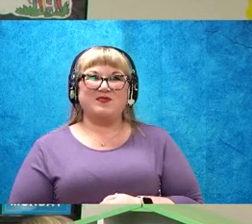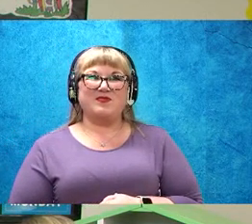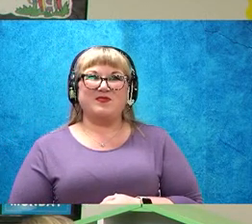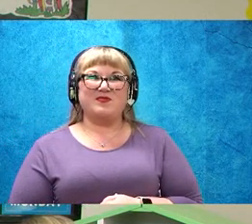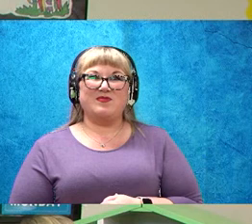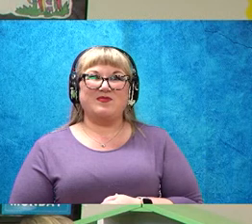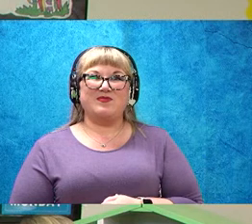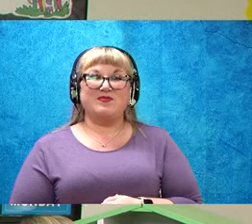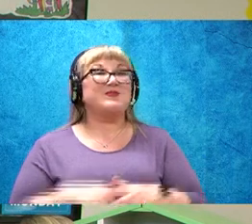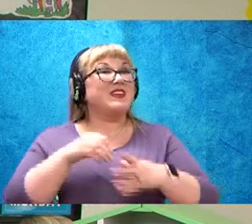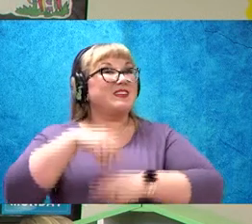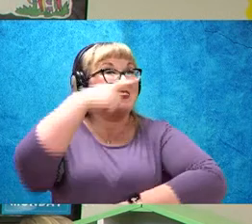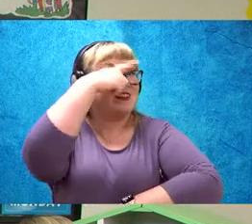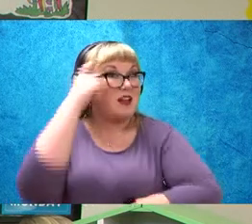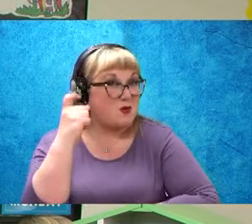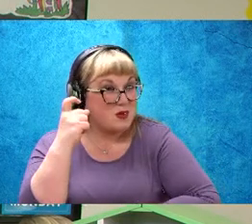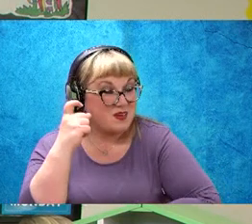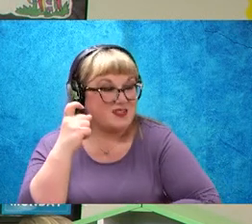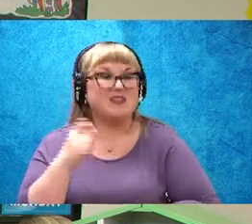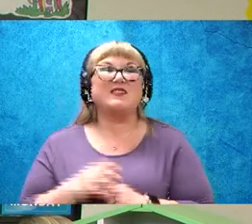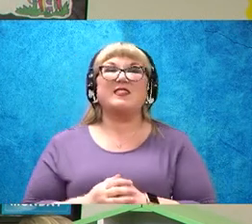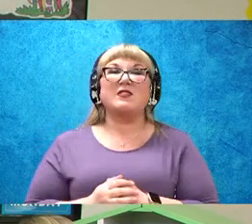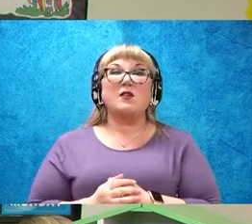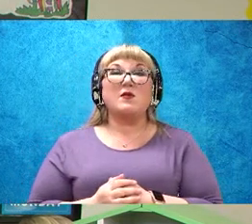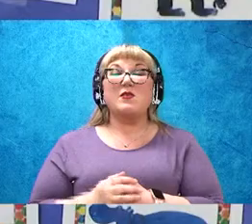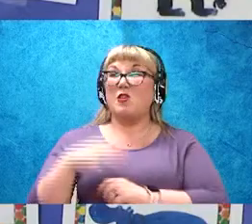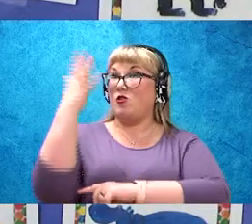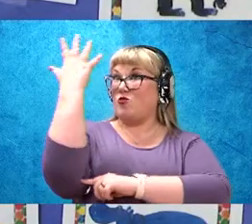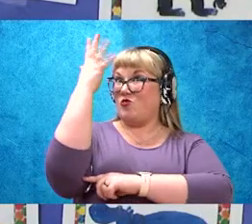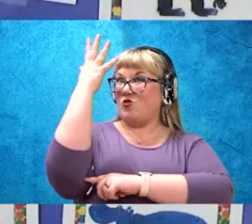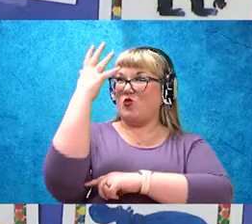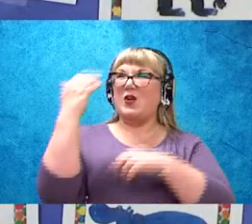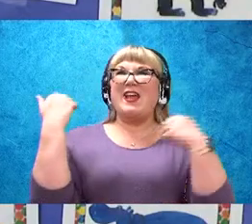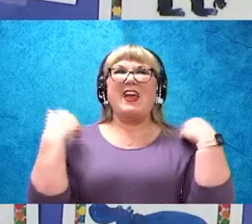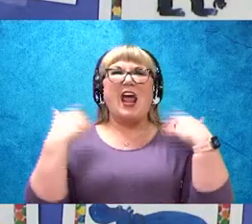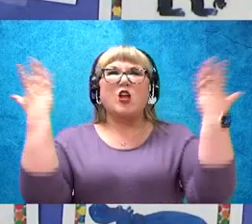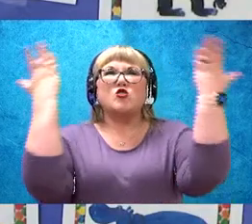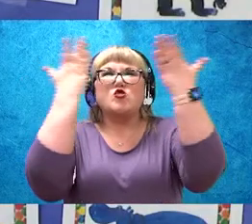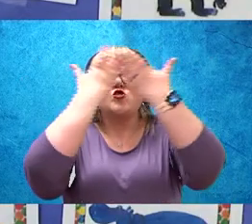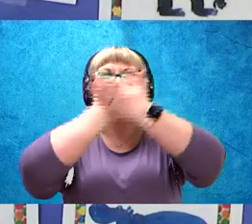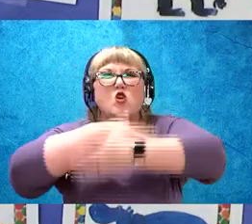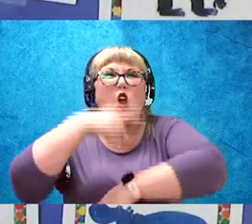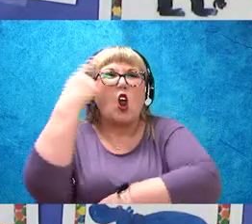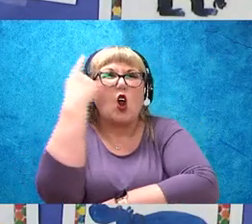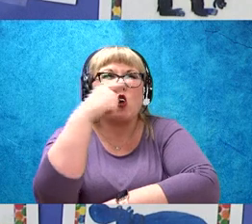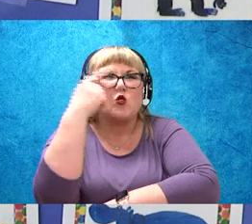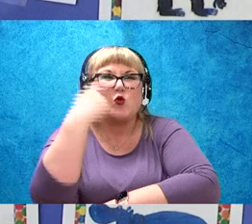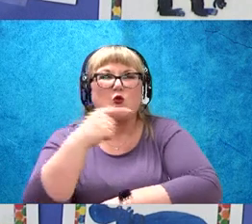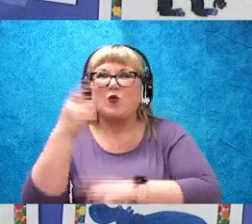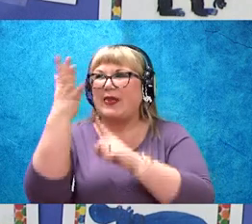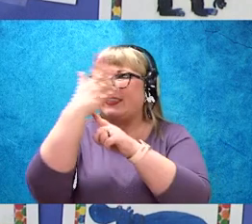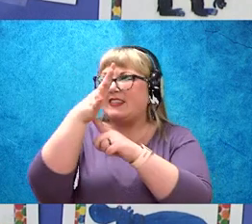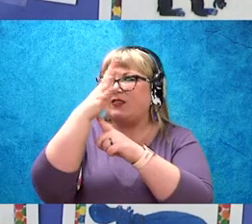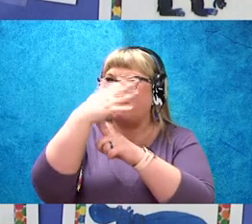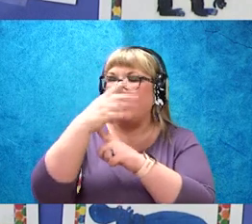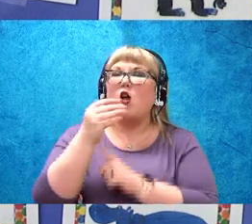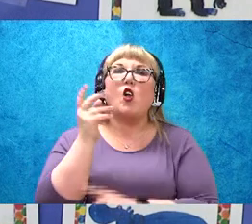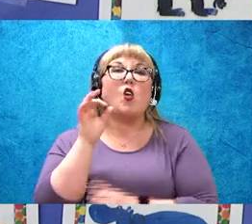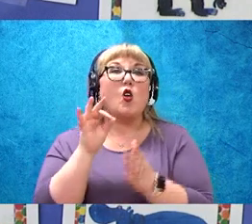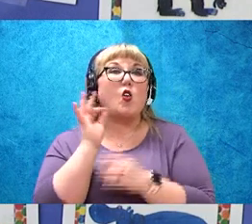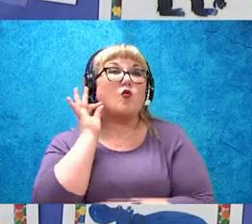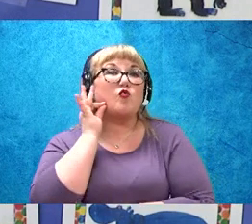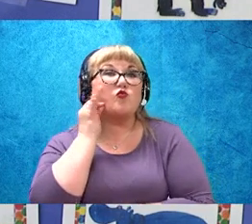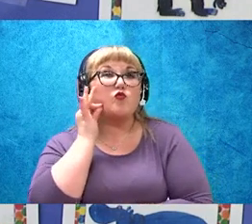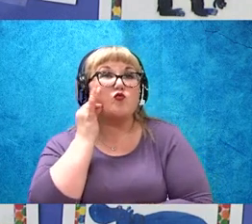In summer, the maple tree is covered with dark green leaves. Fruit called Samaras is